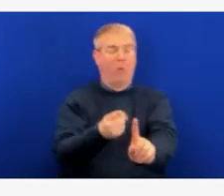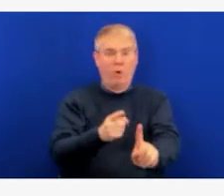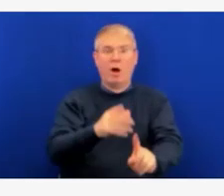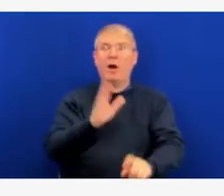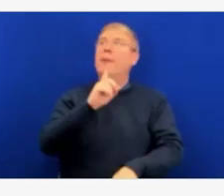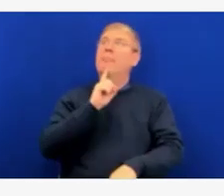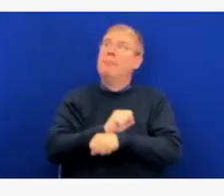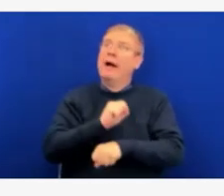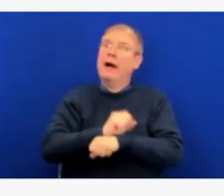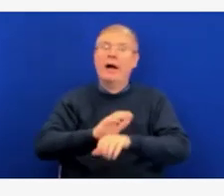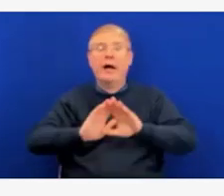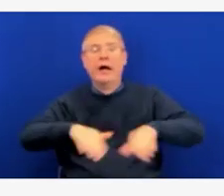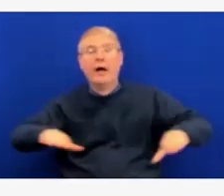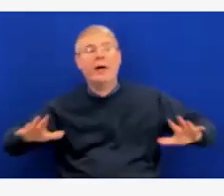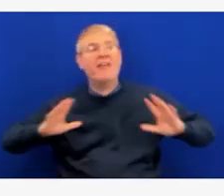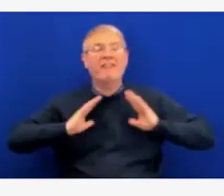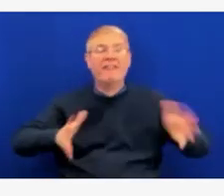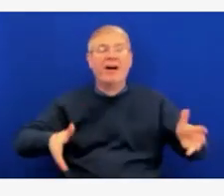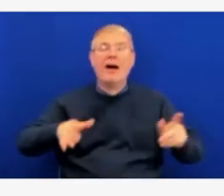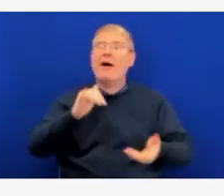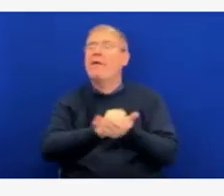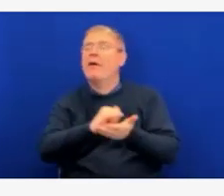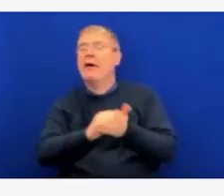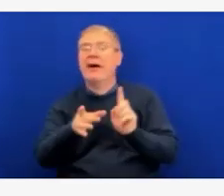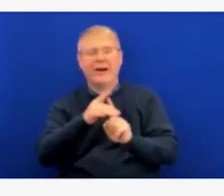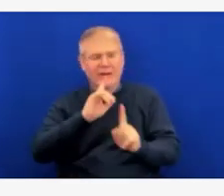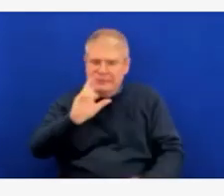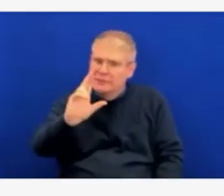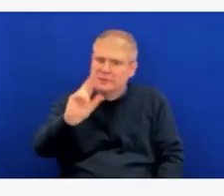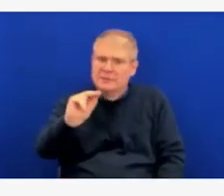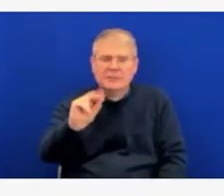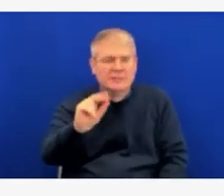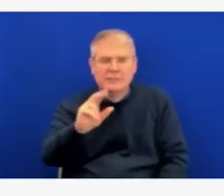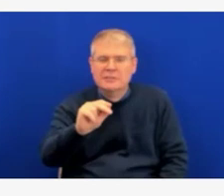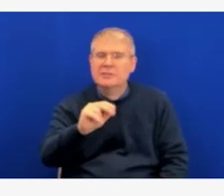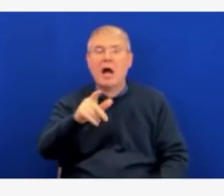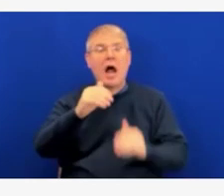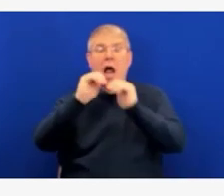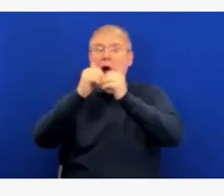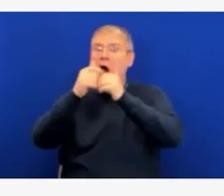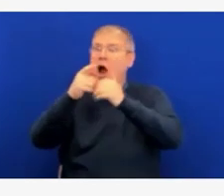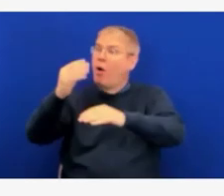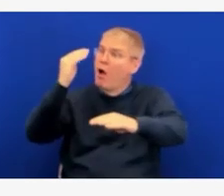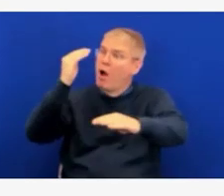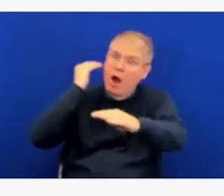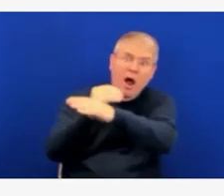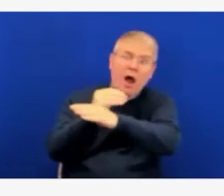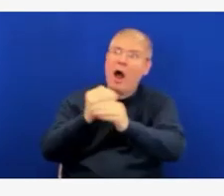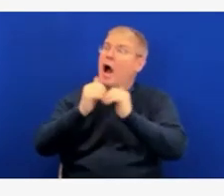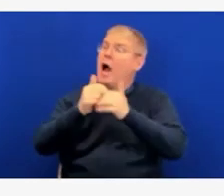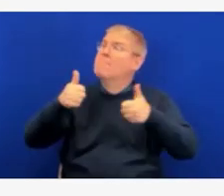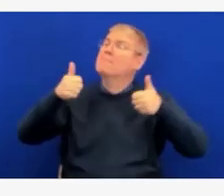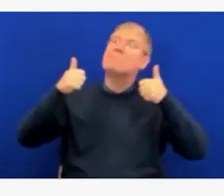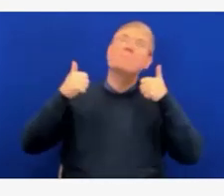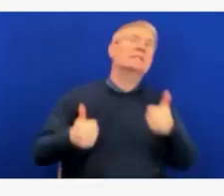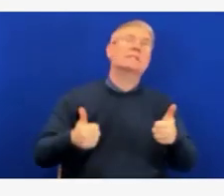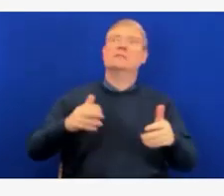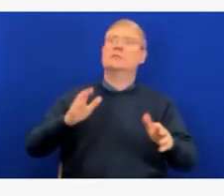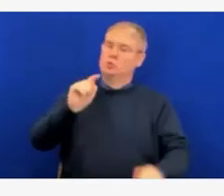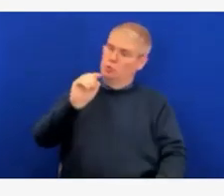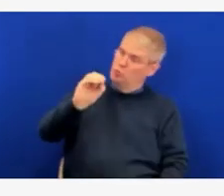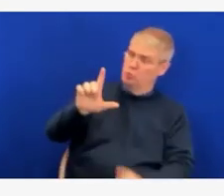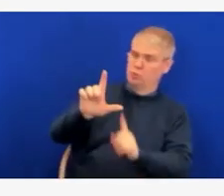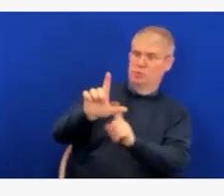severe COVID disease. And I am very excited about the likelihood that we will be able to offer vaccines to a younger age group.